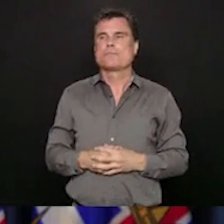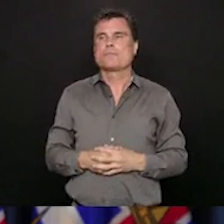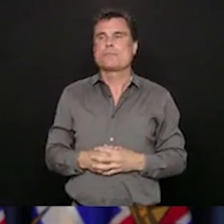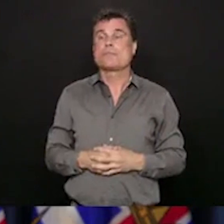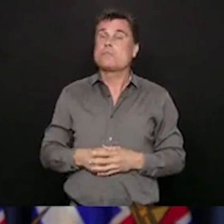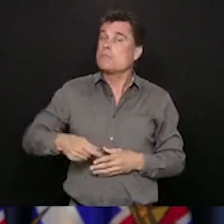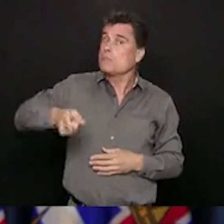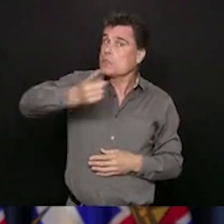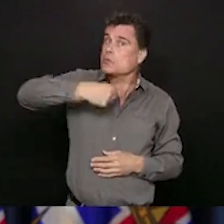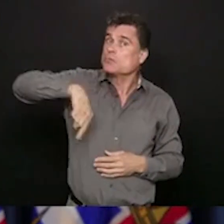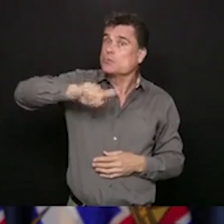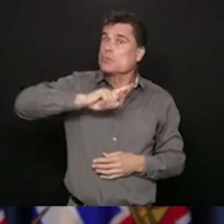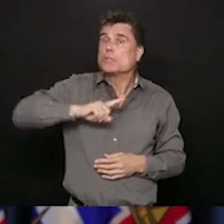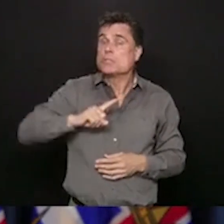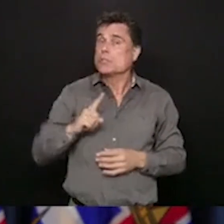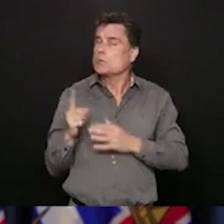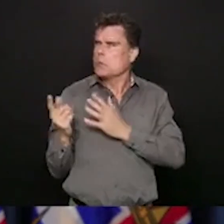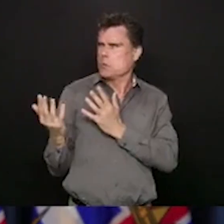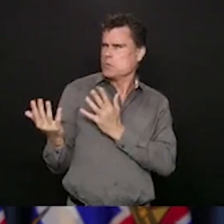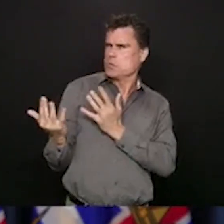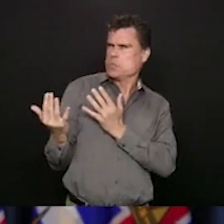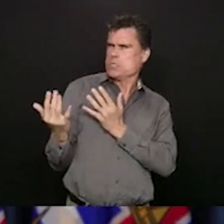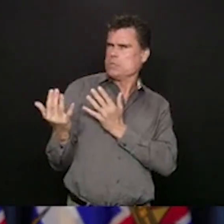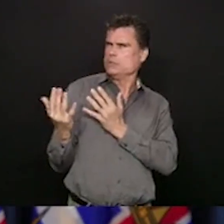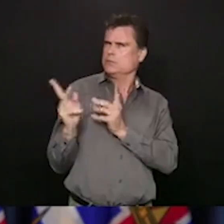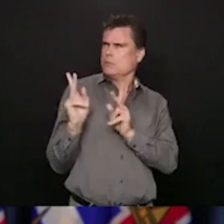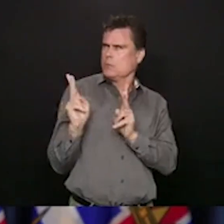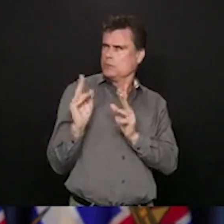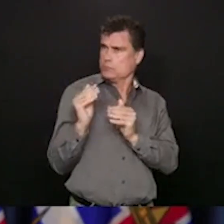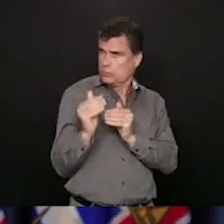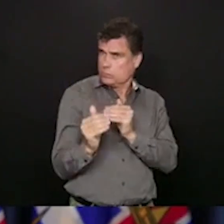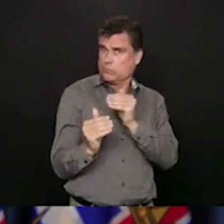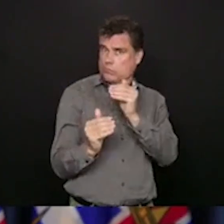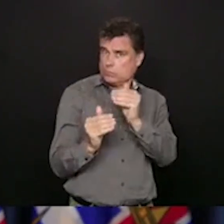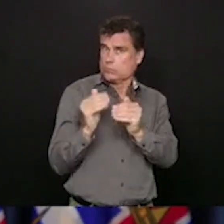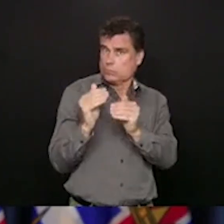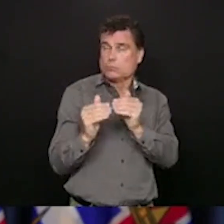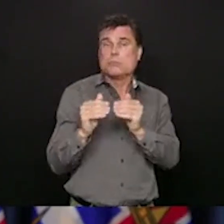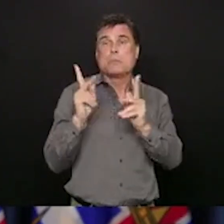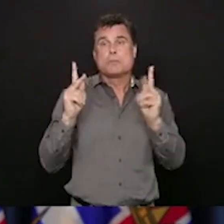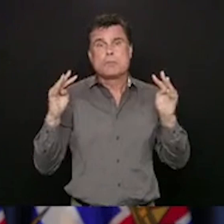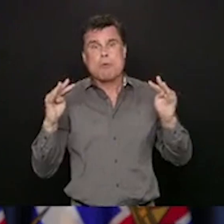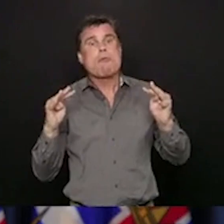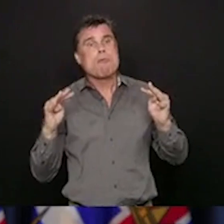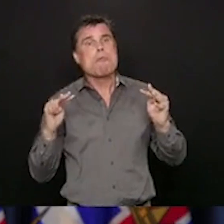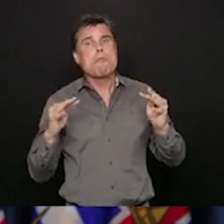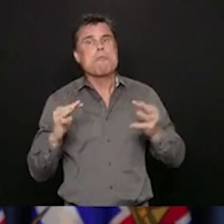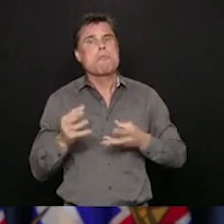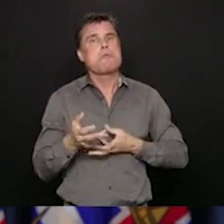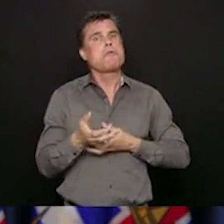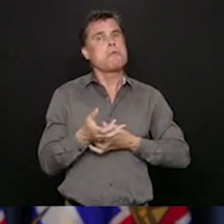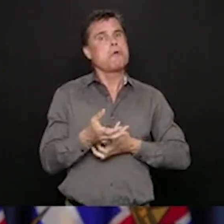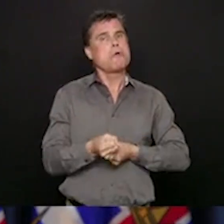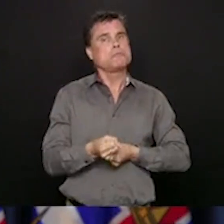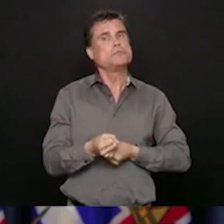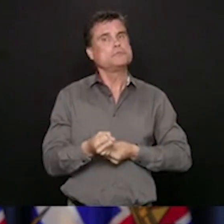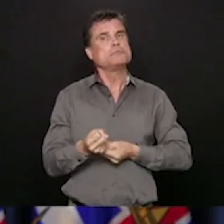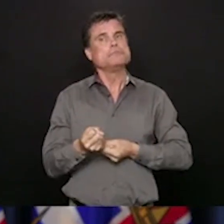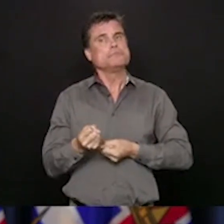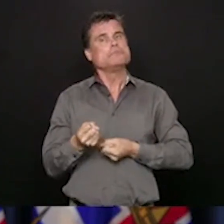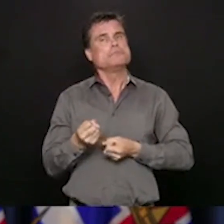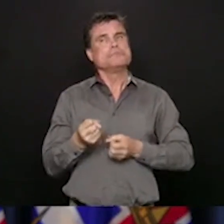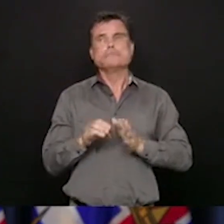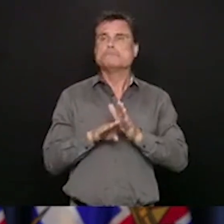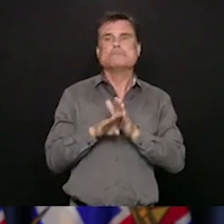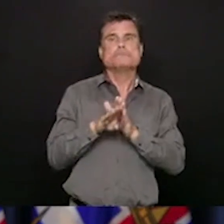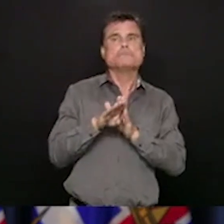world, that the economy is on the rebound. And so we're watching those indicators closely. Tanya and they're concerning, but they're concerning in every corner of the world